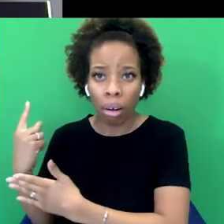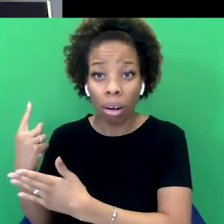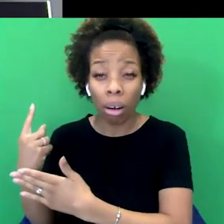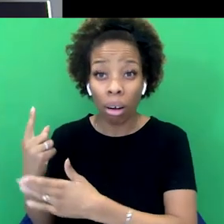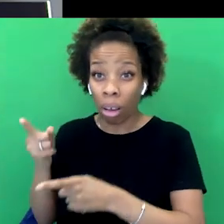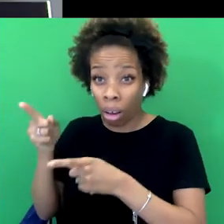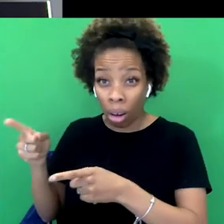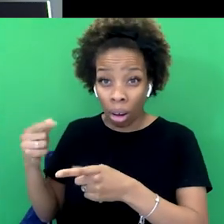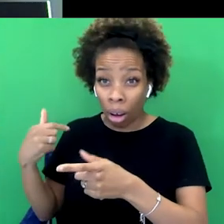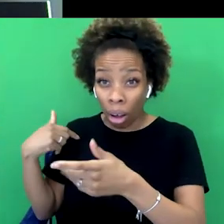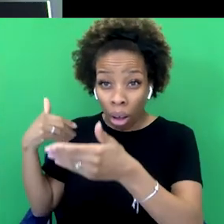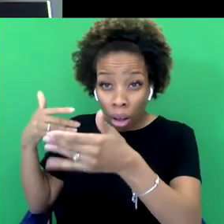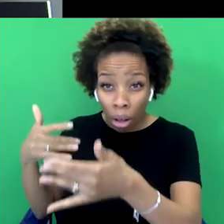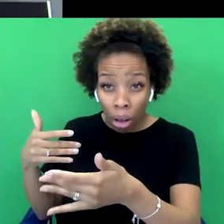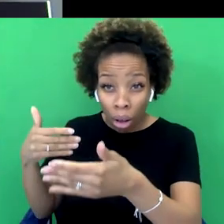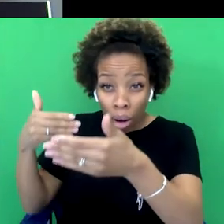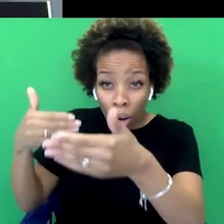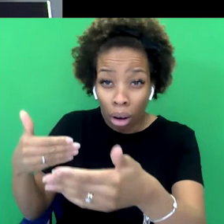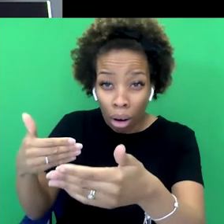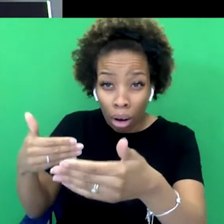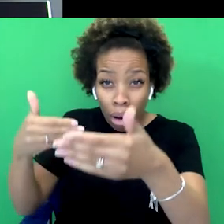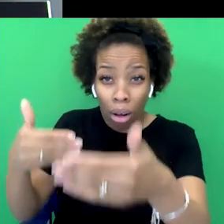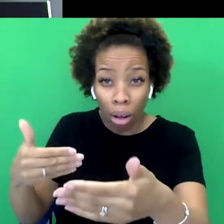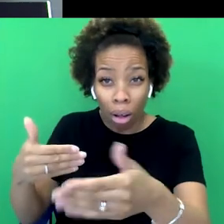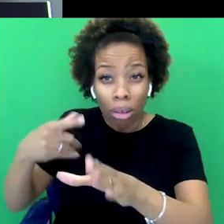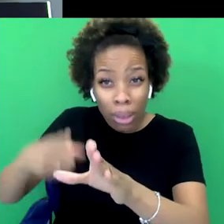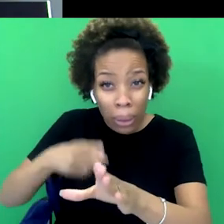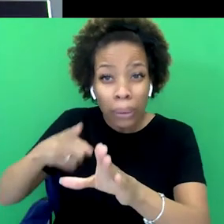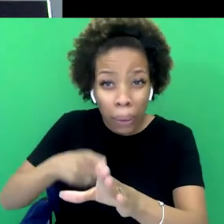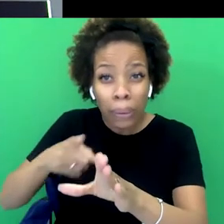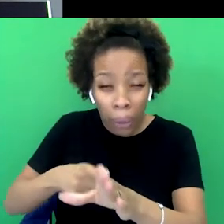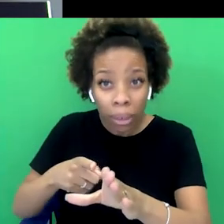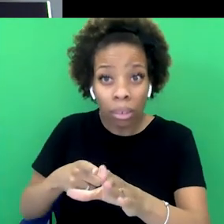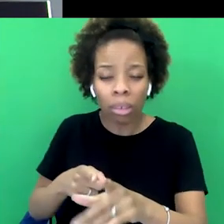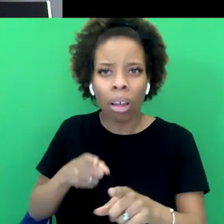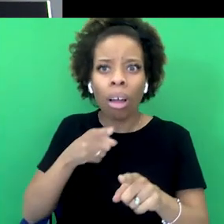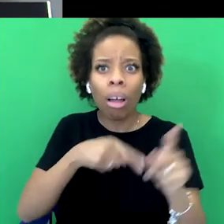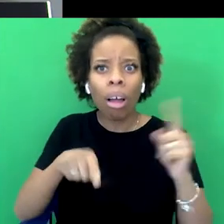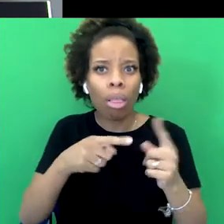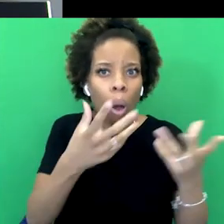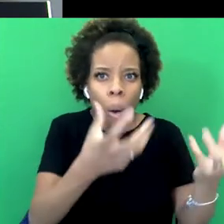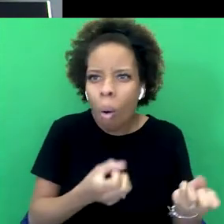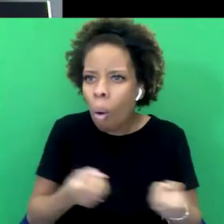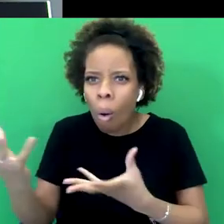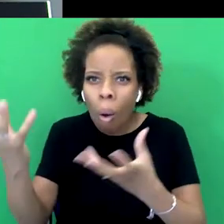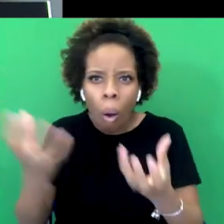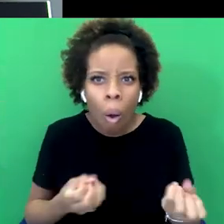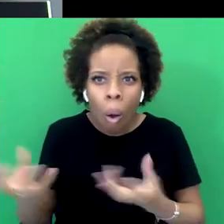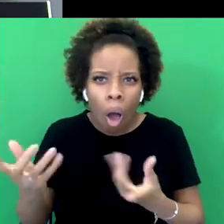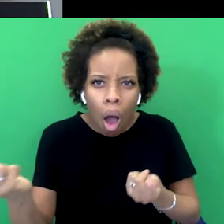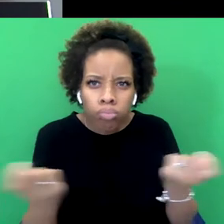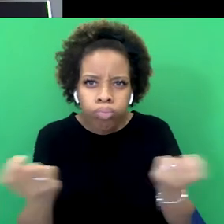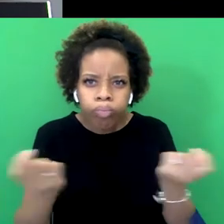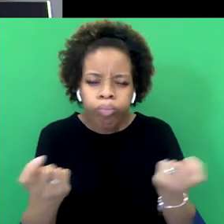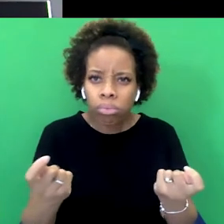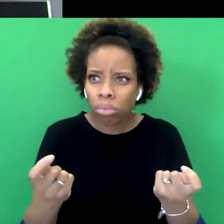It went on for decades. And so people who were dealing in slaves, they knew their friends were, like, joining the opposition. And yet they carried on.